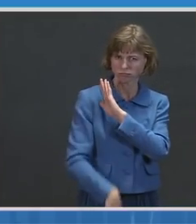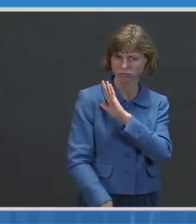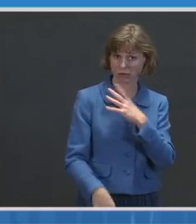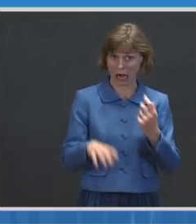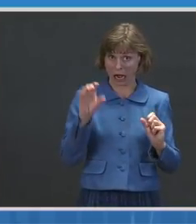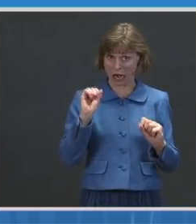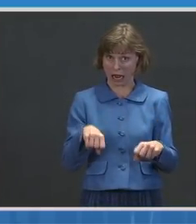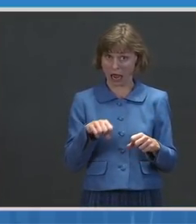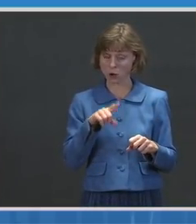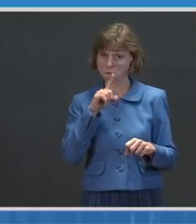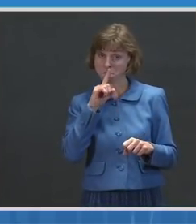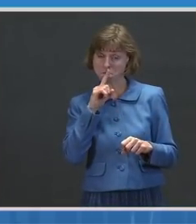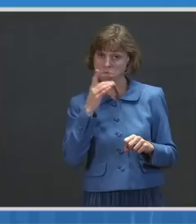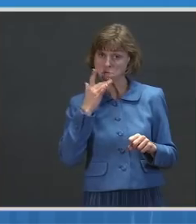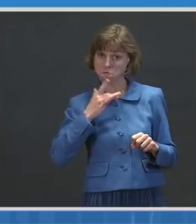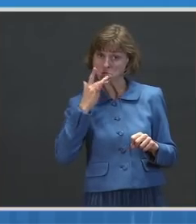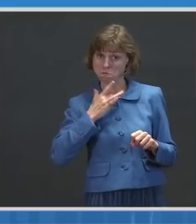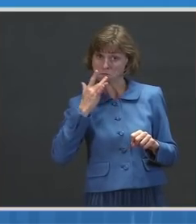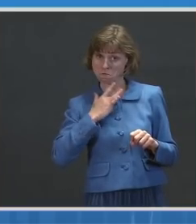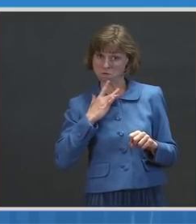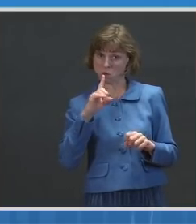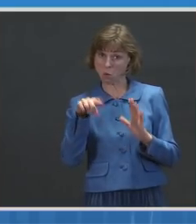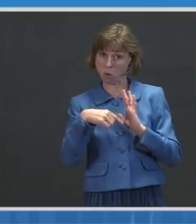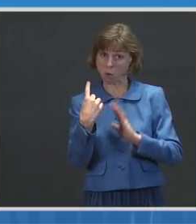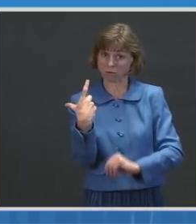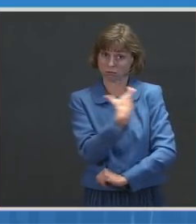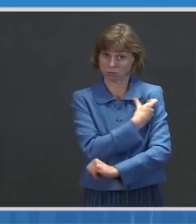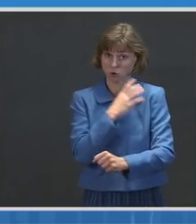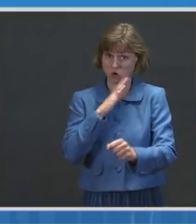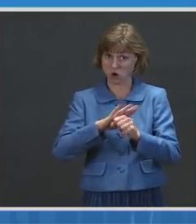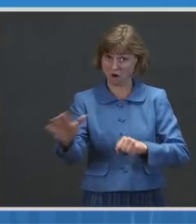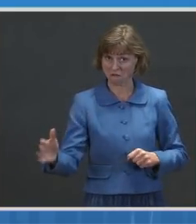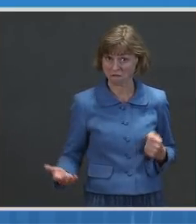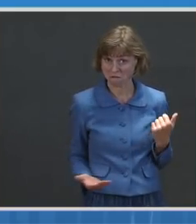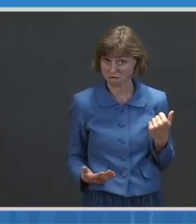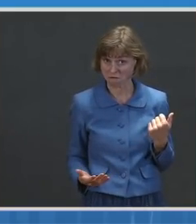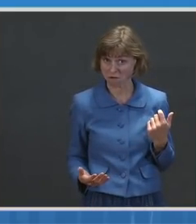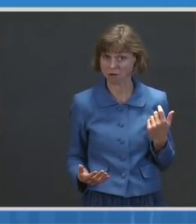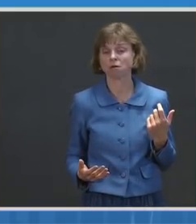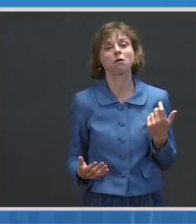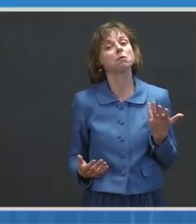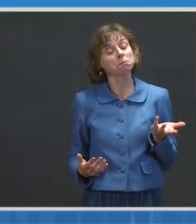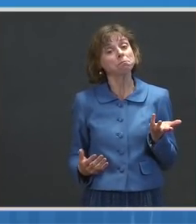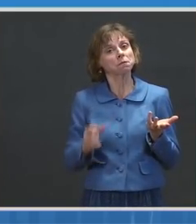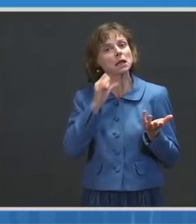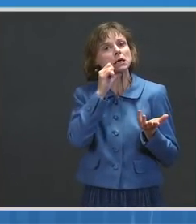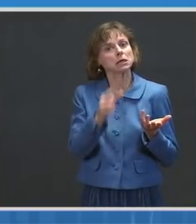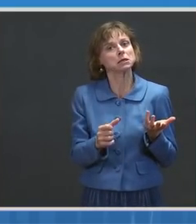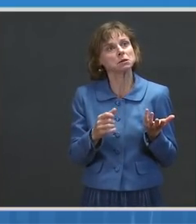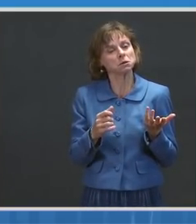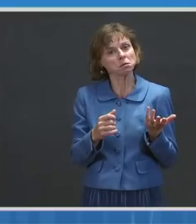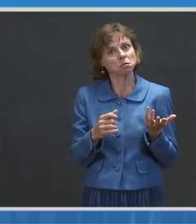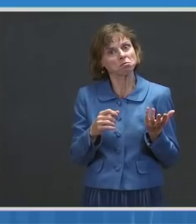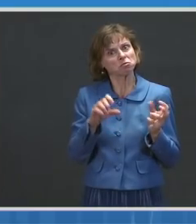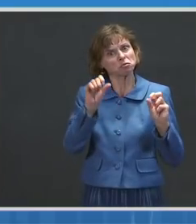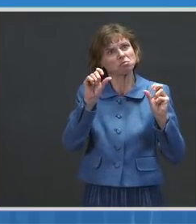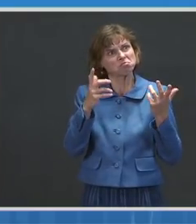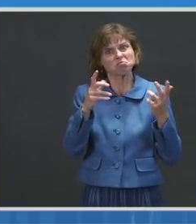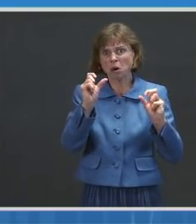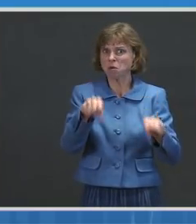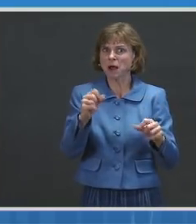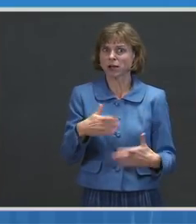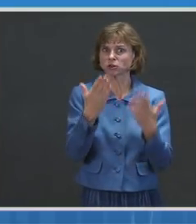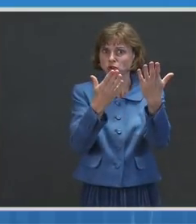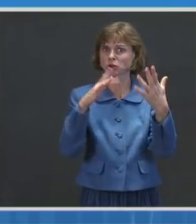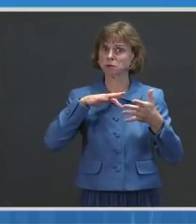can get away with a single dose? It is not an unreasonable thing to suggest a study. The only